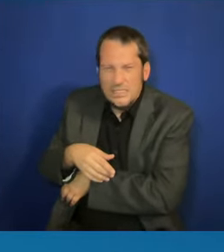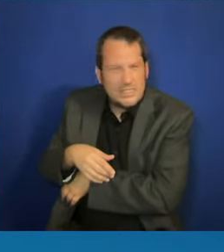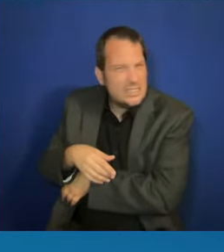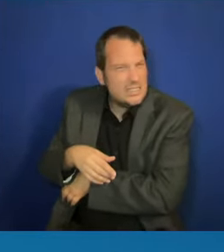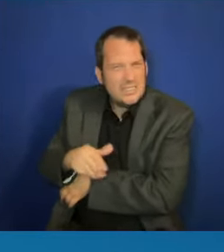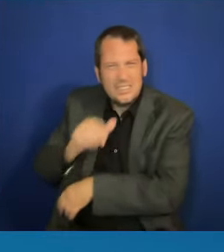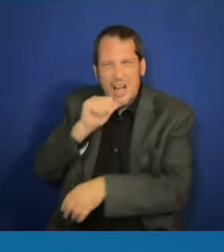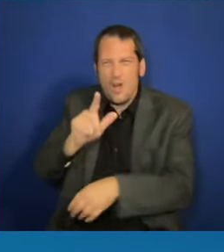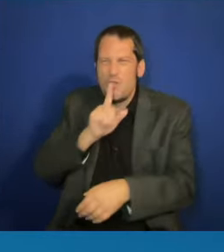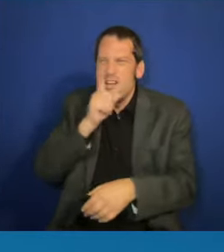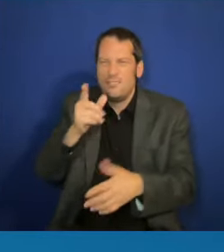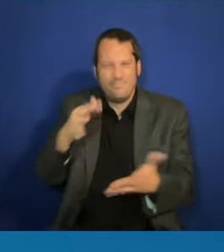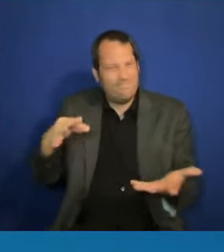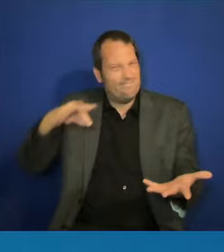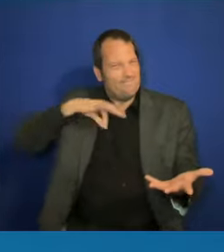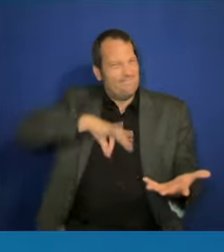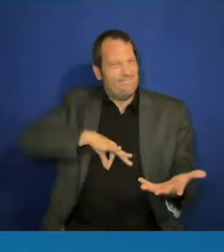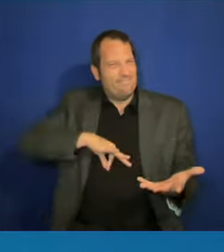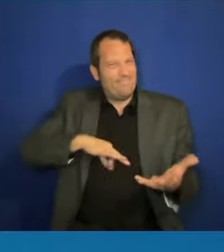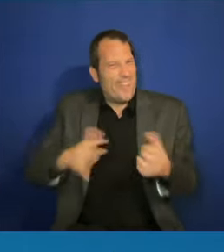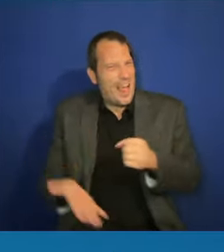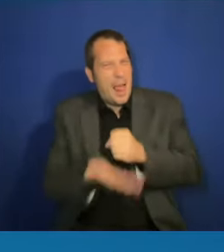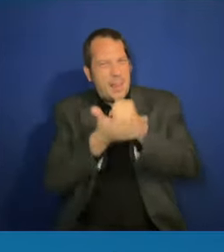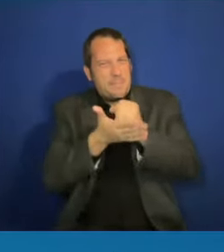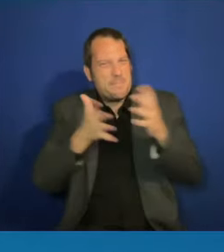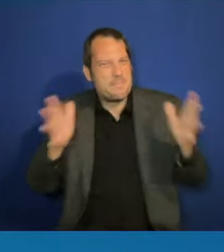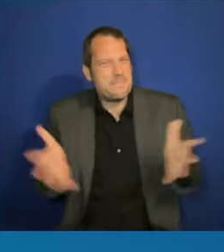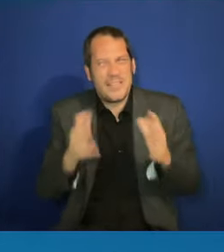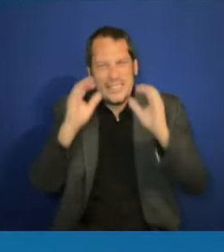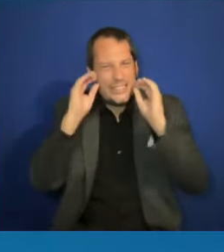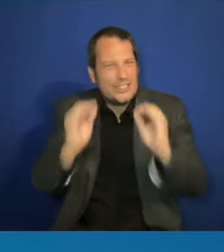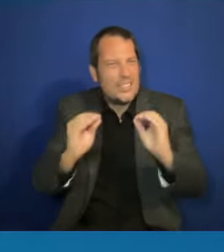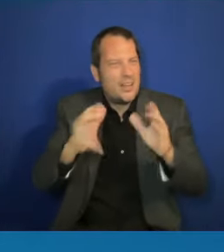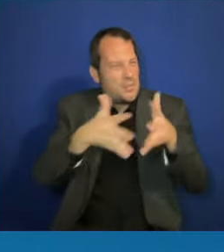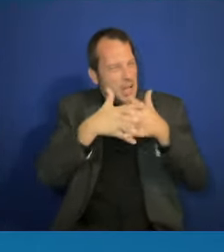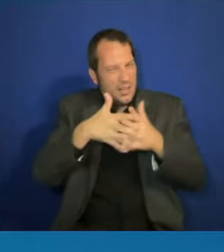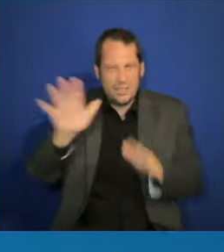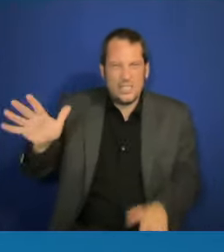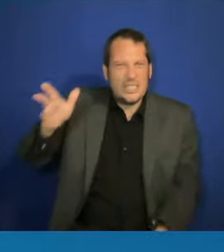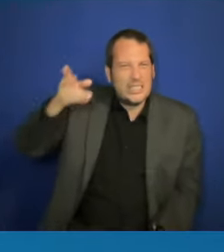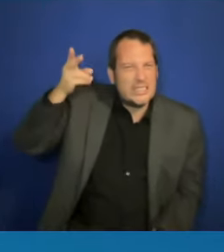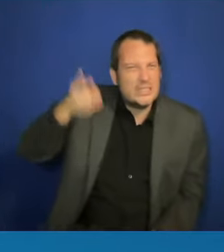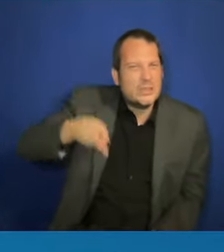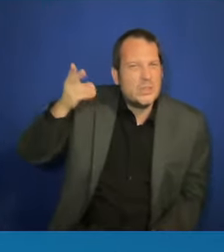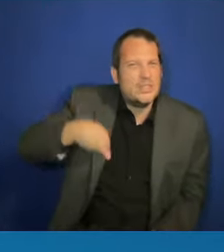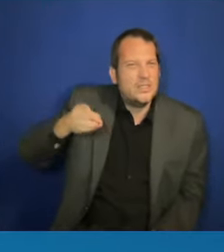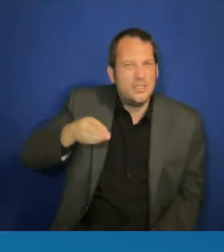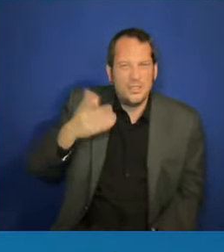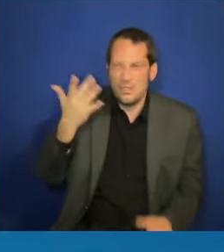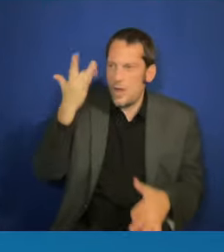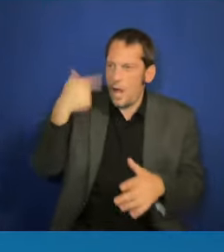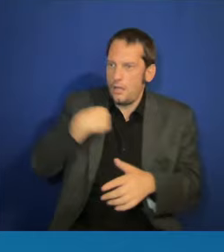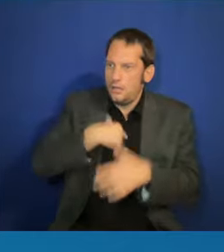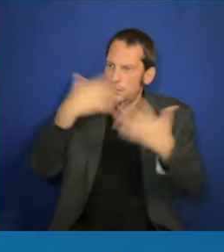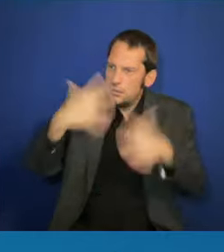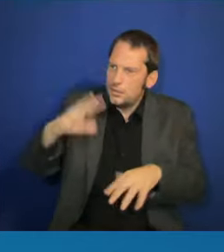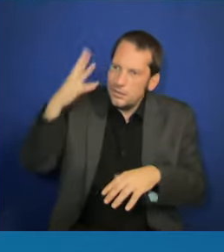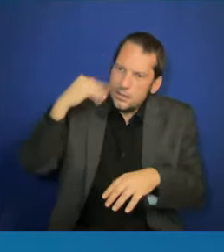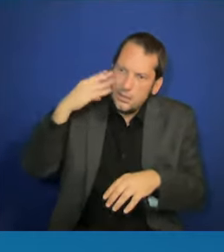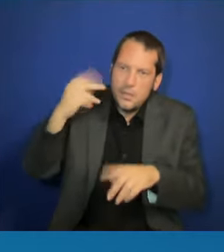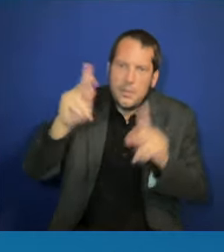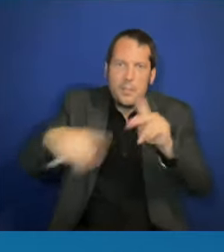legal discrimination against populations of people, including Latinos, especially when they were recent immigrants.